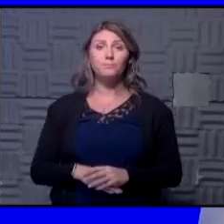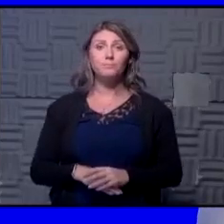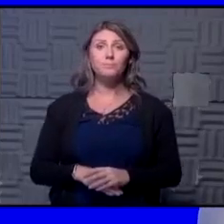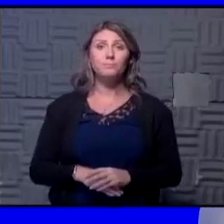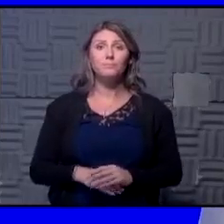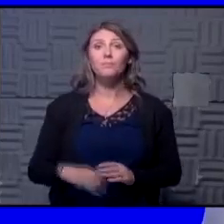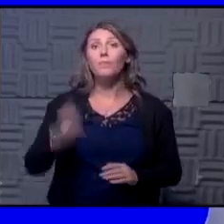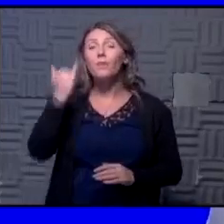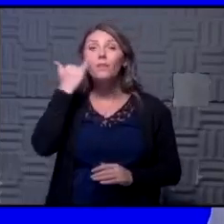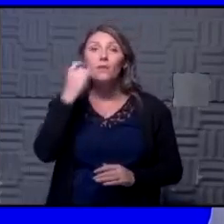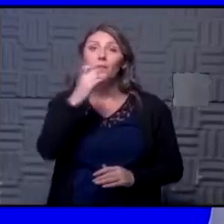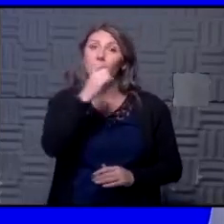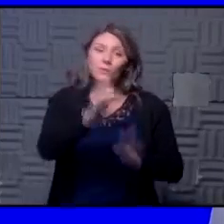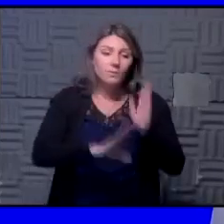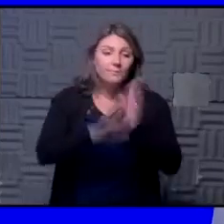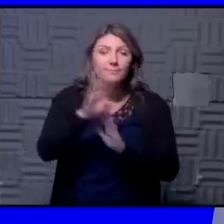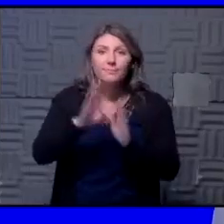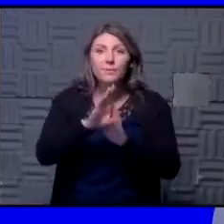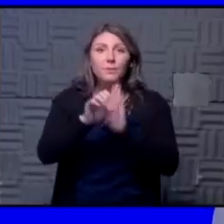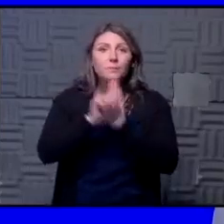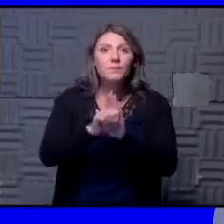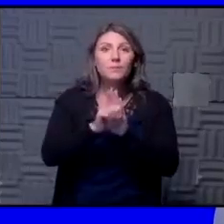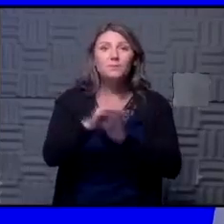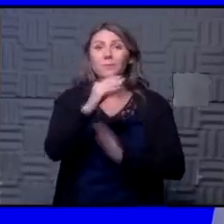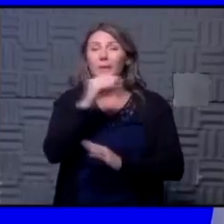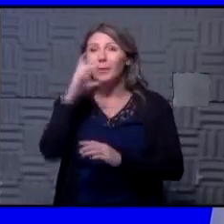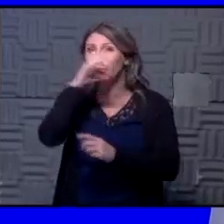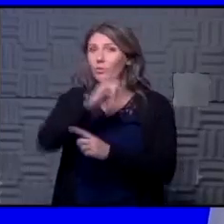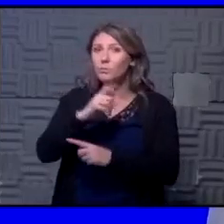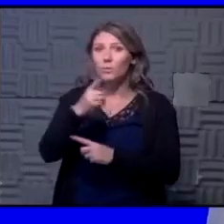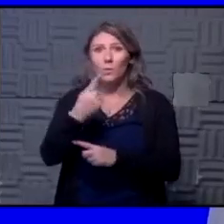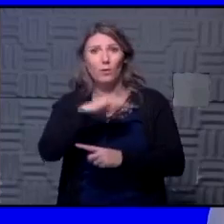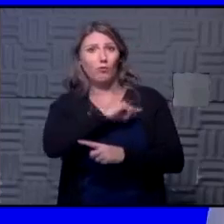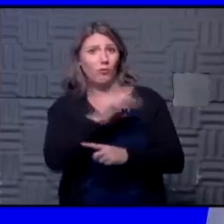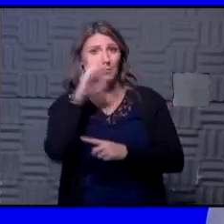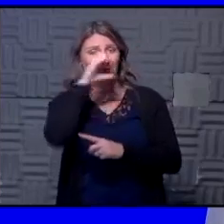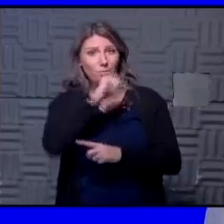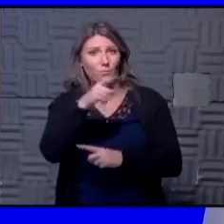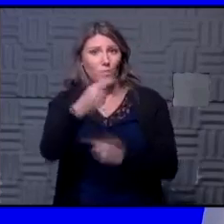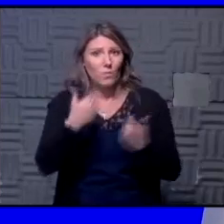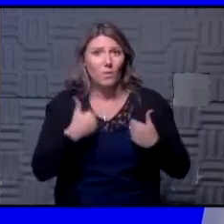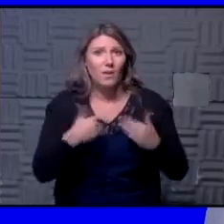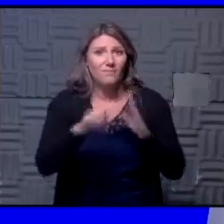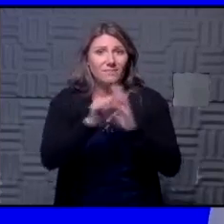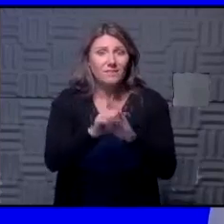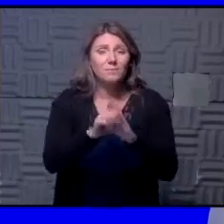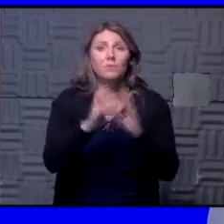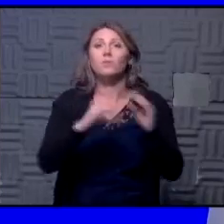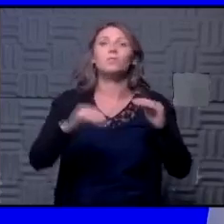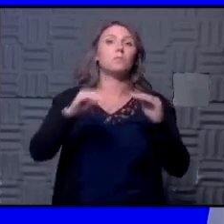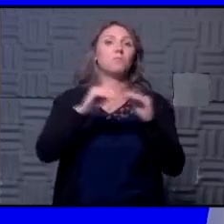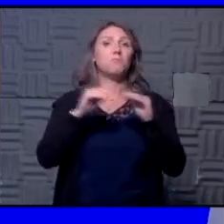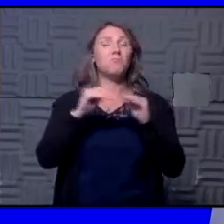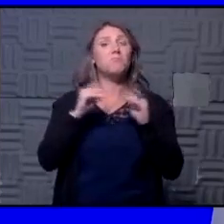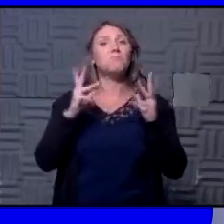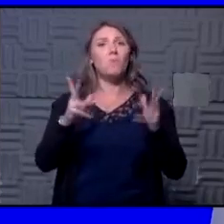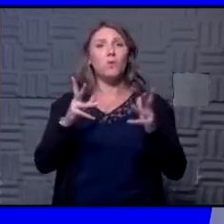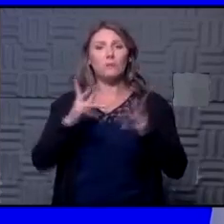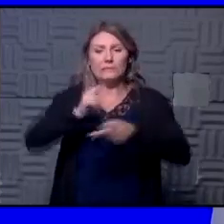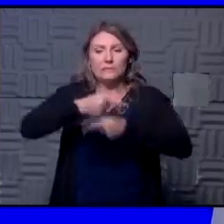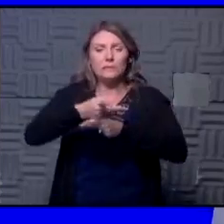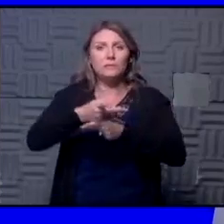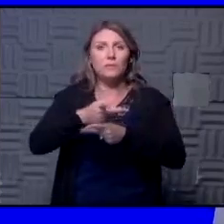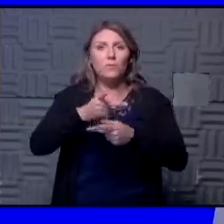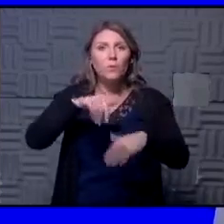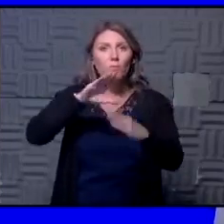if you don't develop symptoms if it's a presumptive case we're assuming you have symptoms so i think it's the more conservative approach is